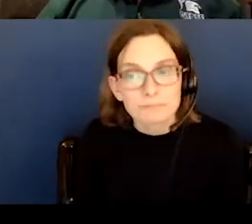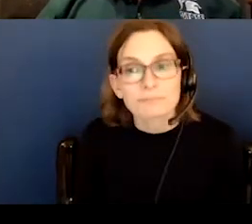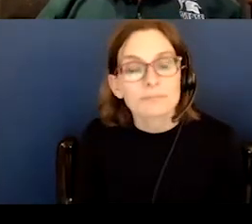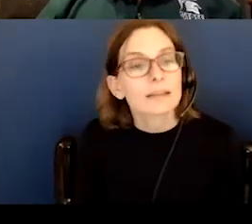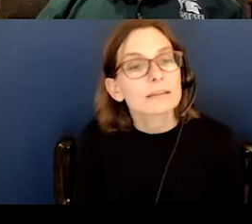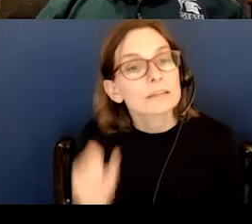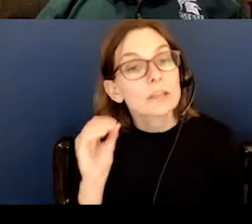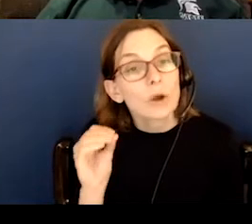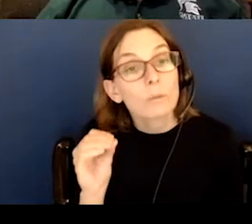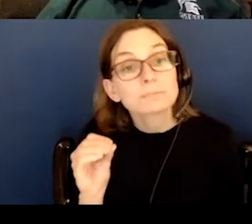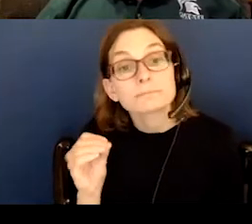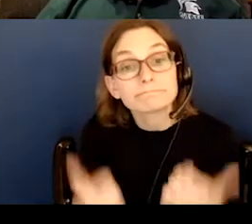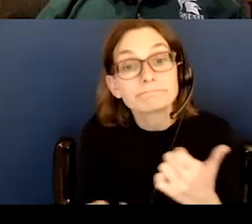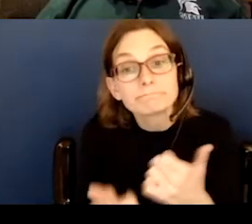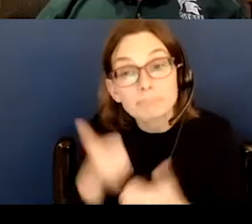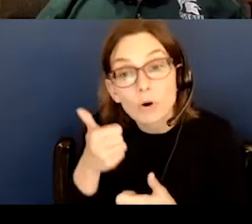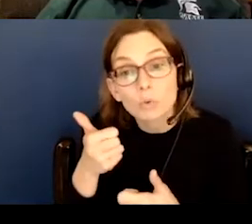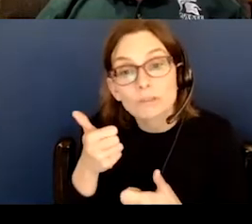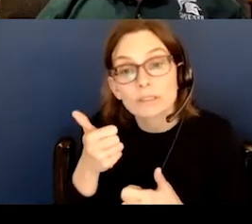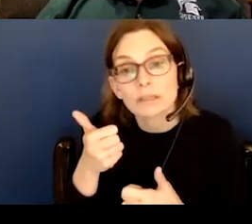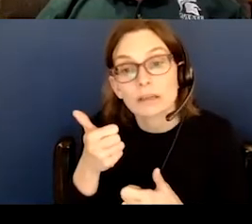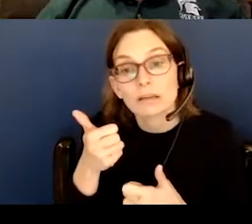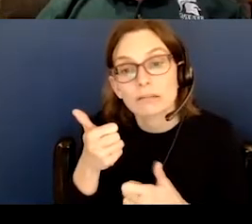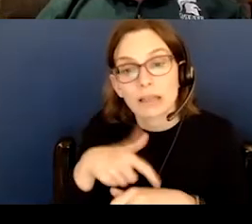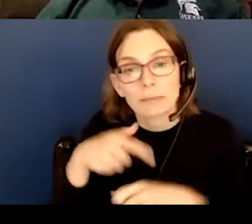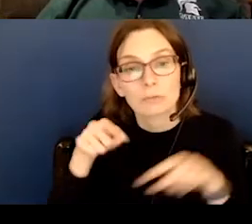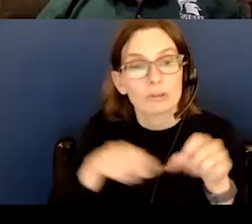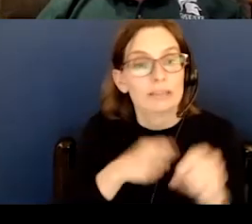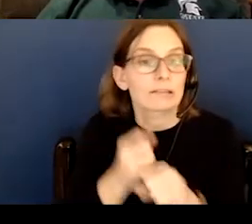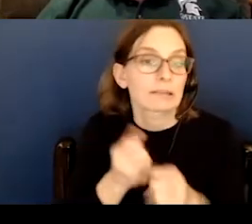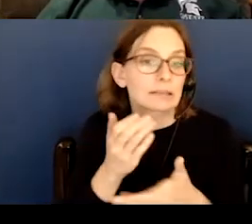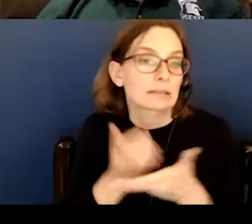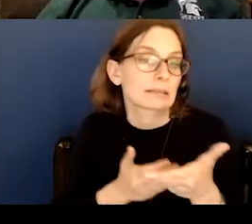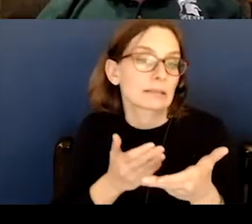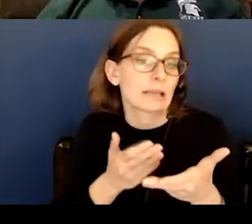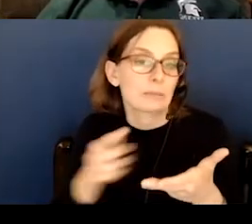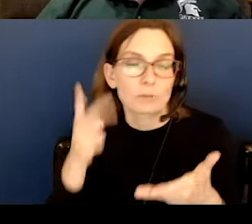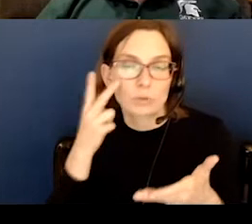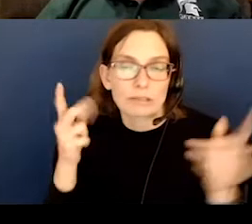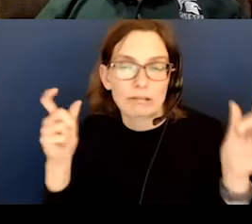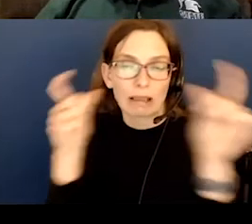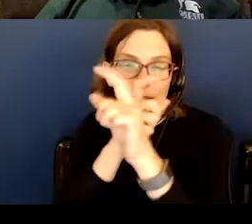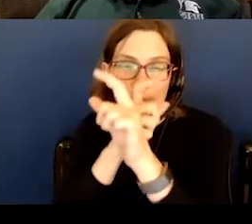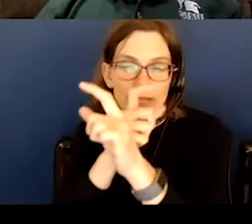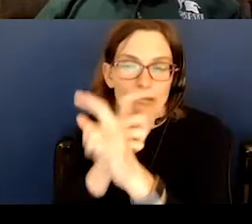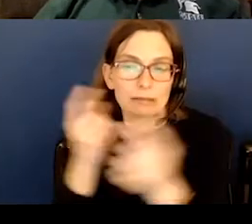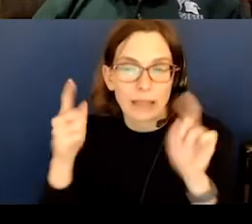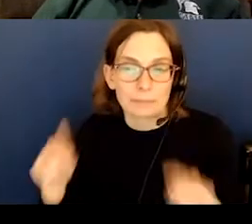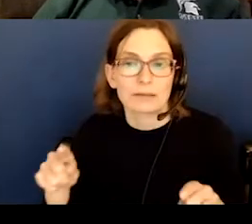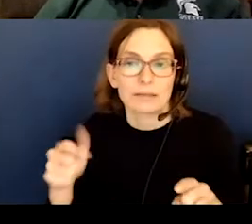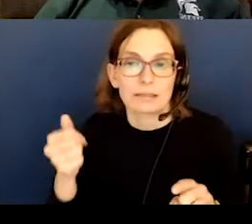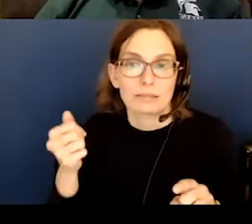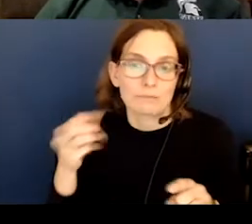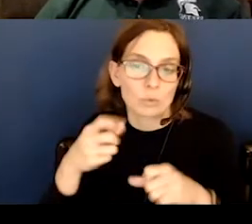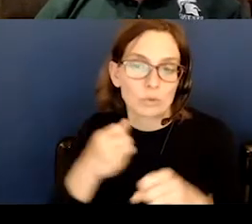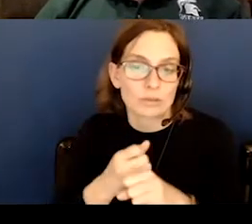So now most of the year, uh, some of you were lucky enough to see the eclipses we've had in the last few years. Most of the time we